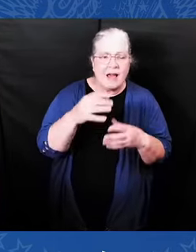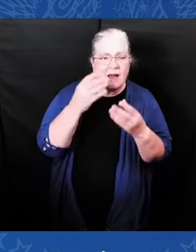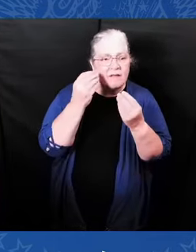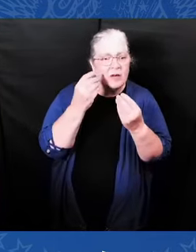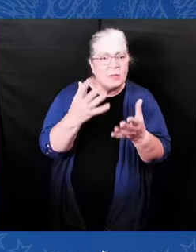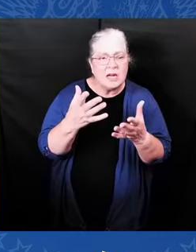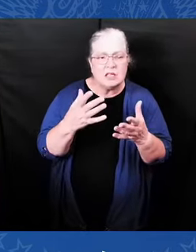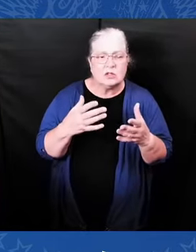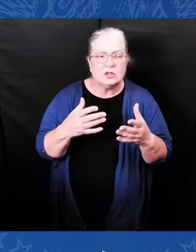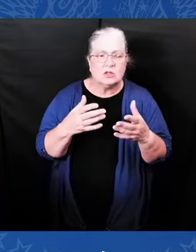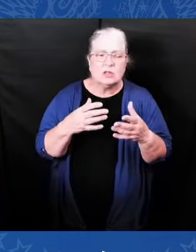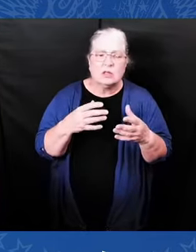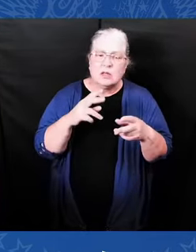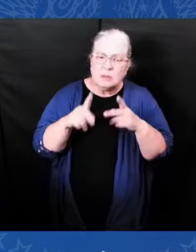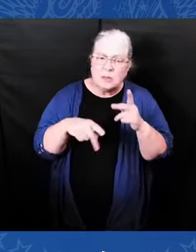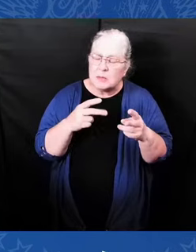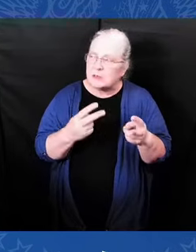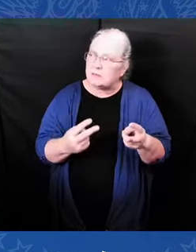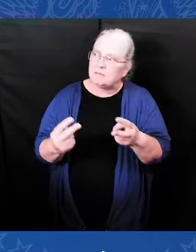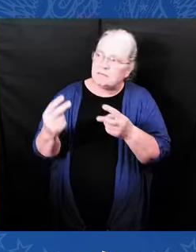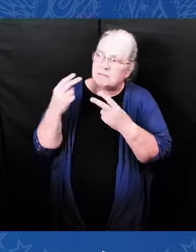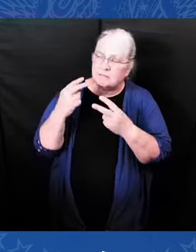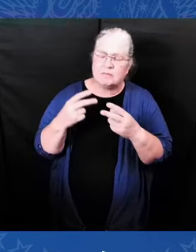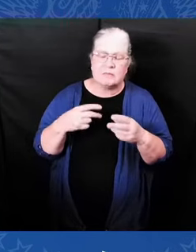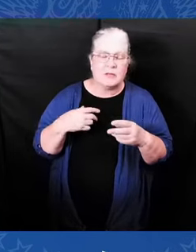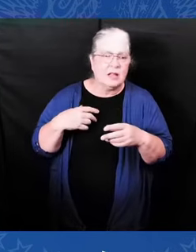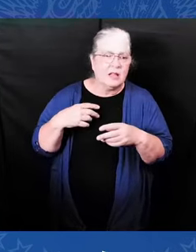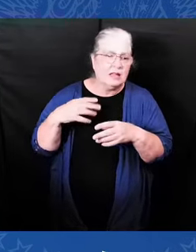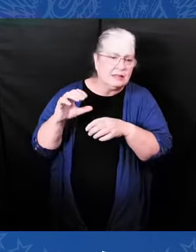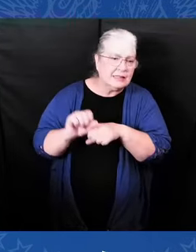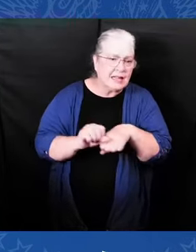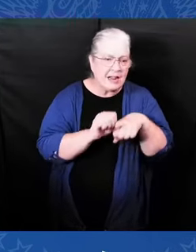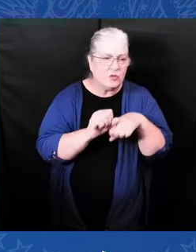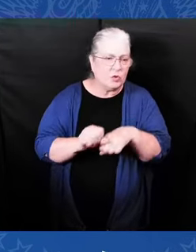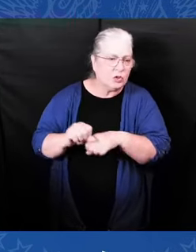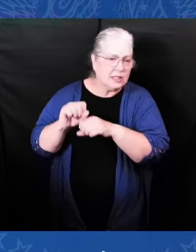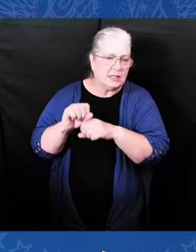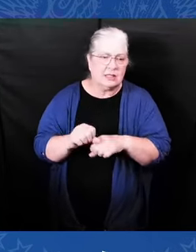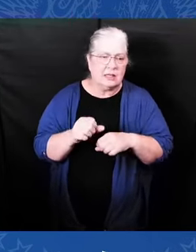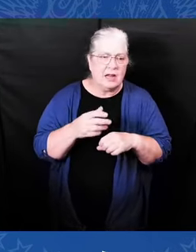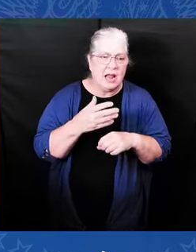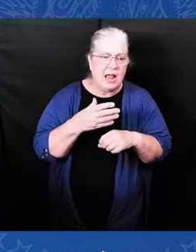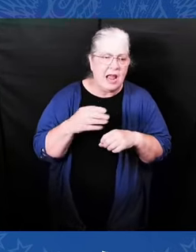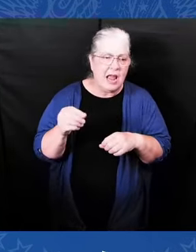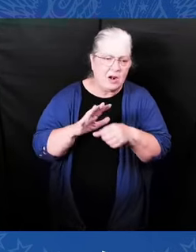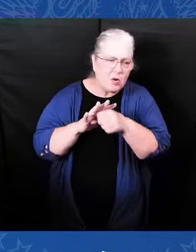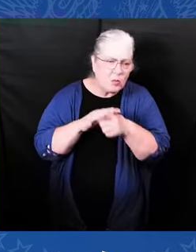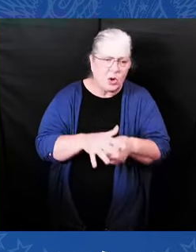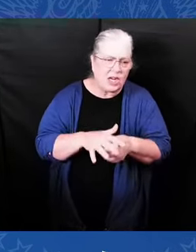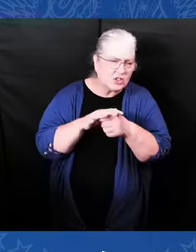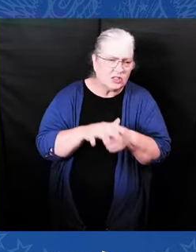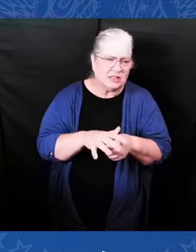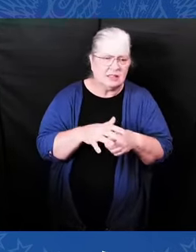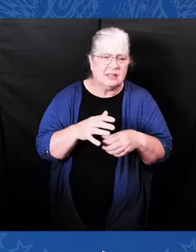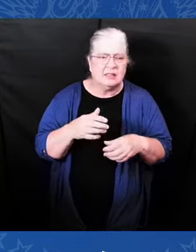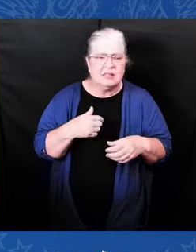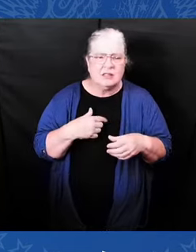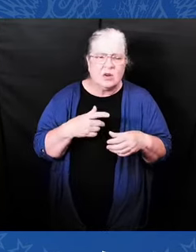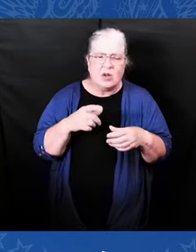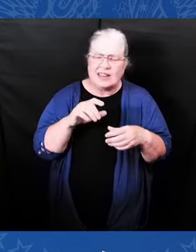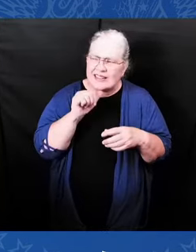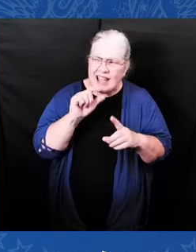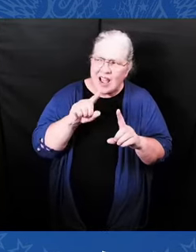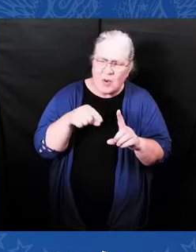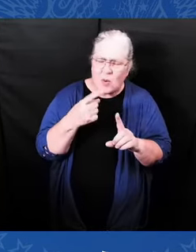fundamental freedom. Remember — to remember the Emancipation Proclamation wasn't just a document. It